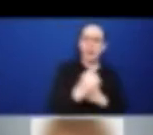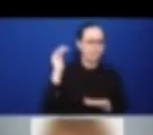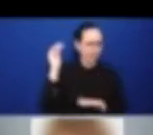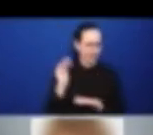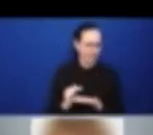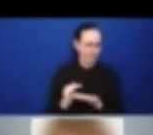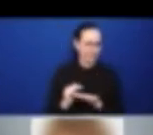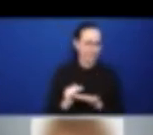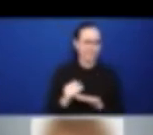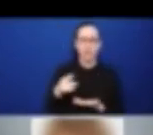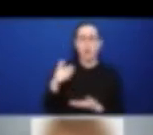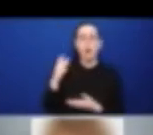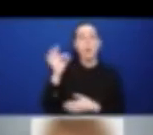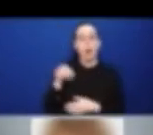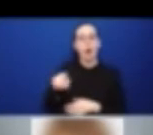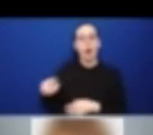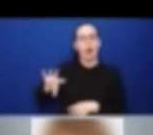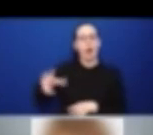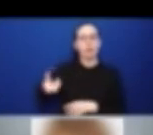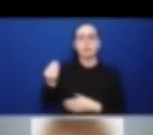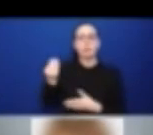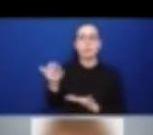took allowed us to identify.